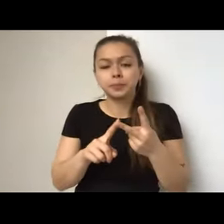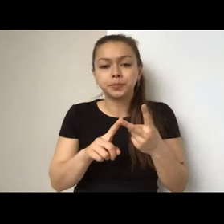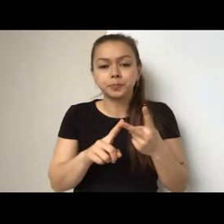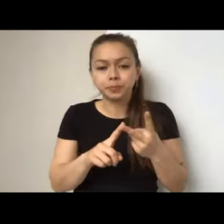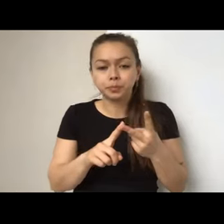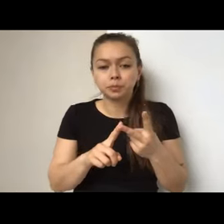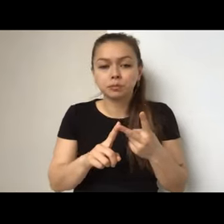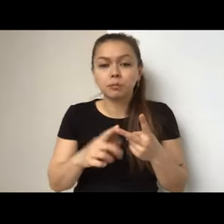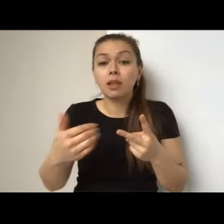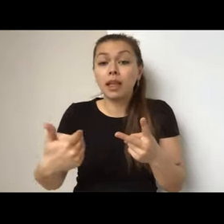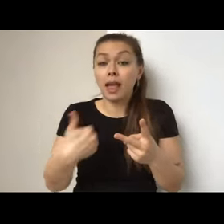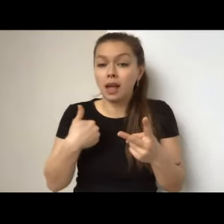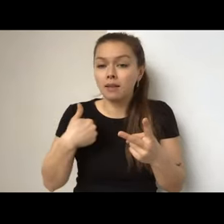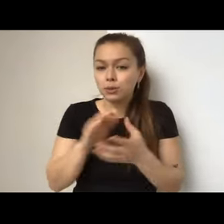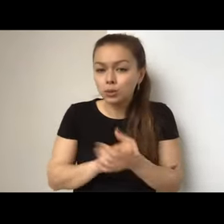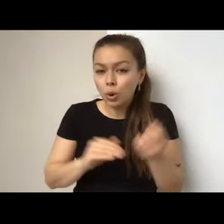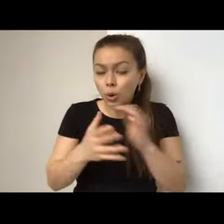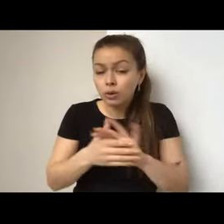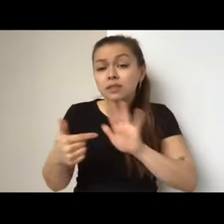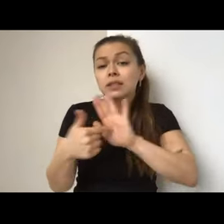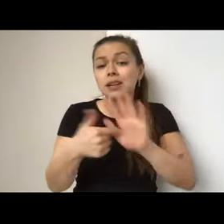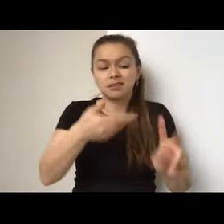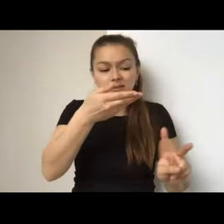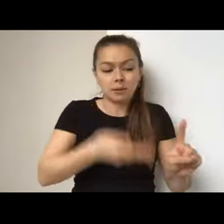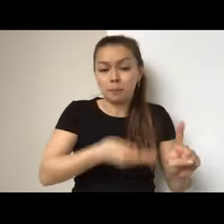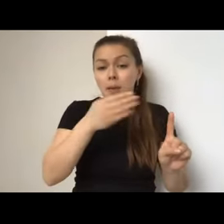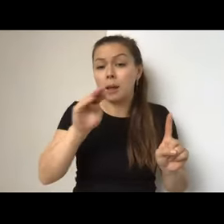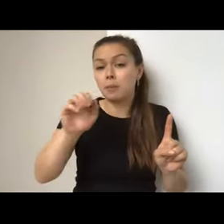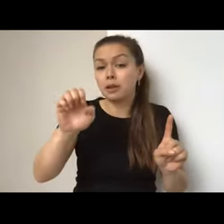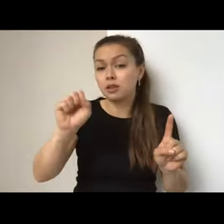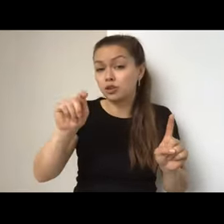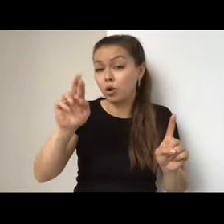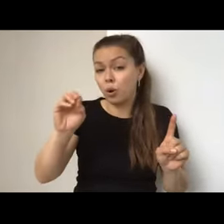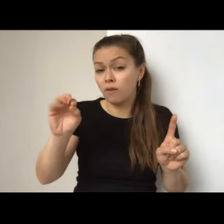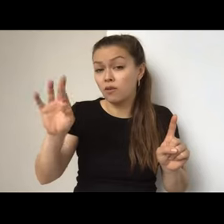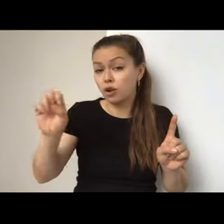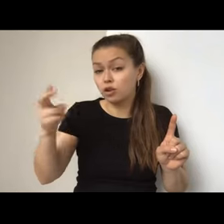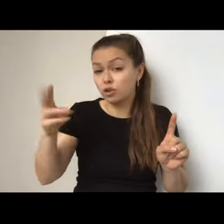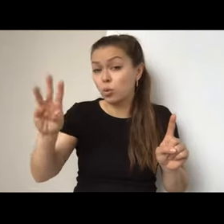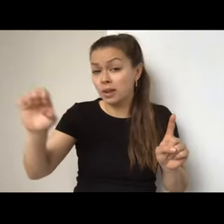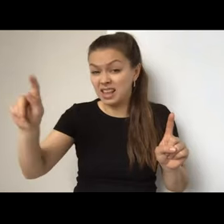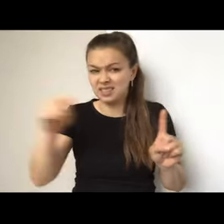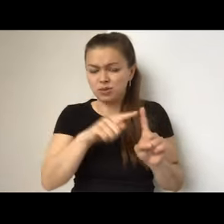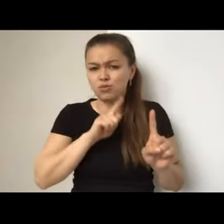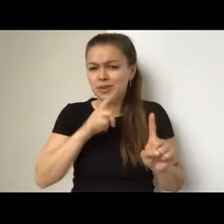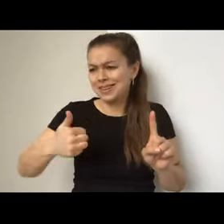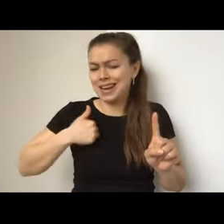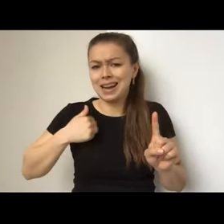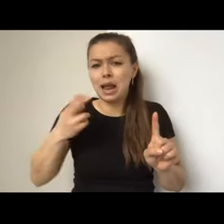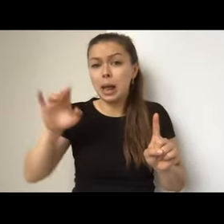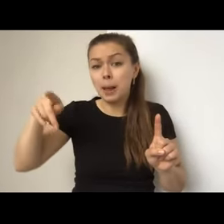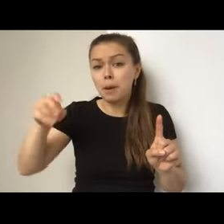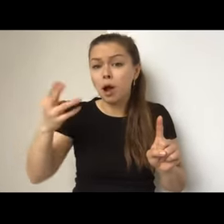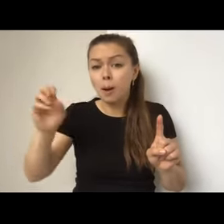an example, had Maestro Fresh West, Canadian hip hop pioneer, um, who, you know, wrote his hit song that's in the hall of fame,